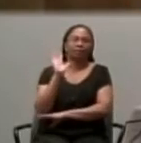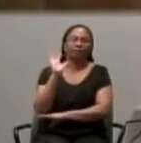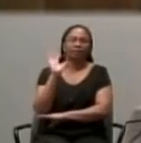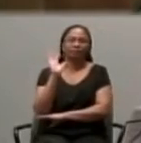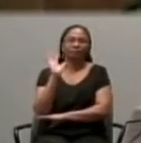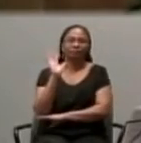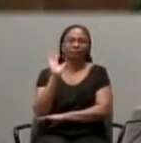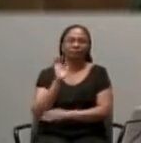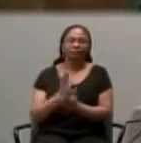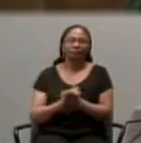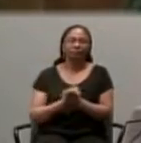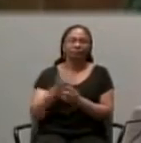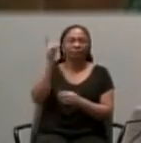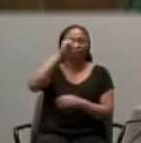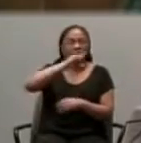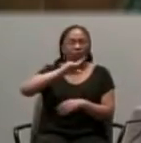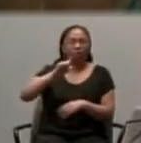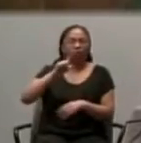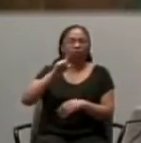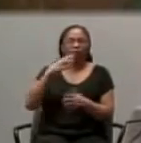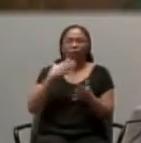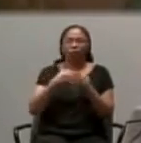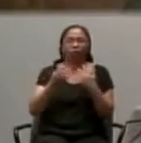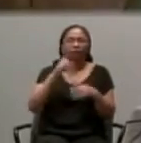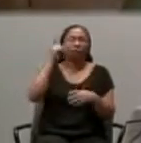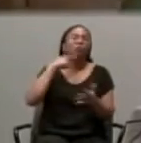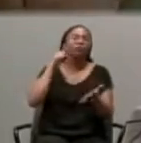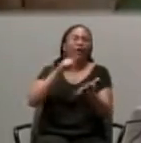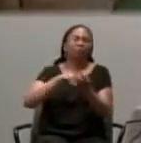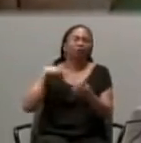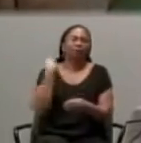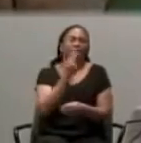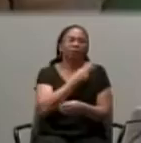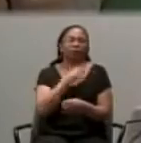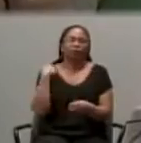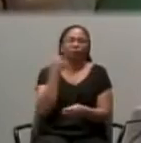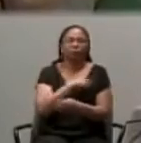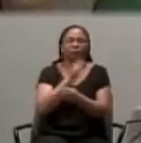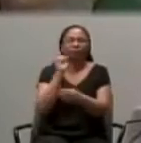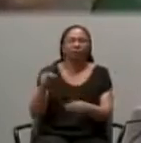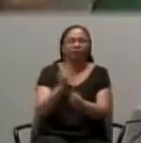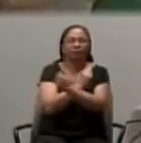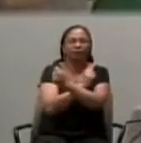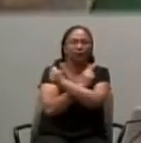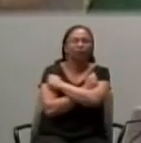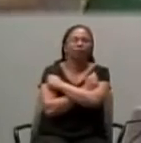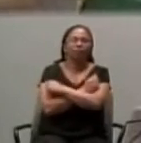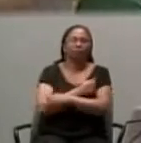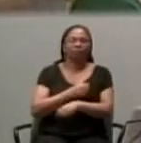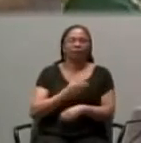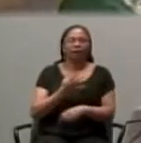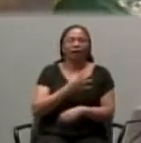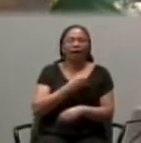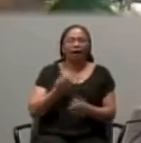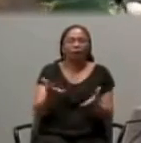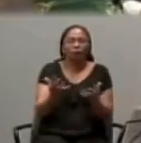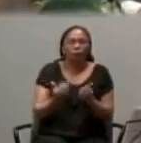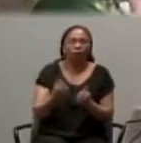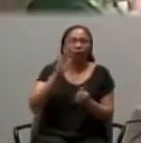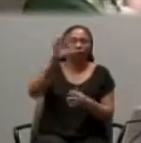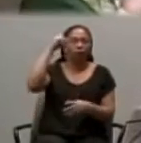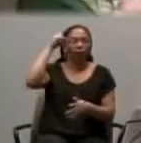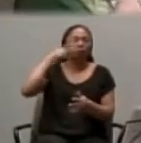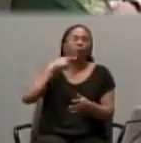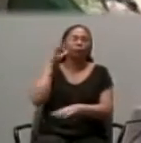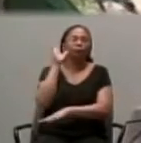To love, Lord, what you command of us. And to desire what you promise us. That amid the